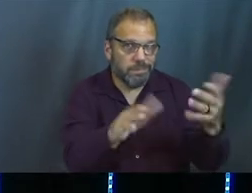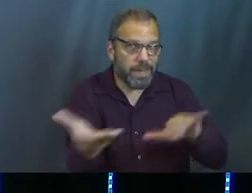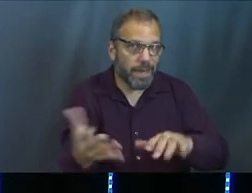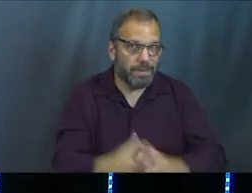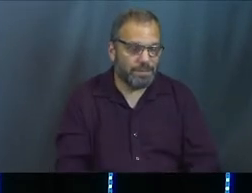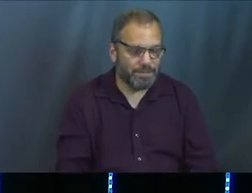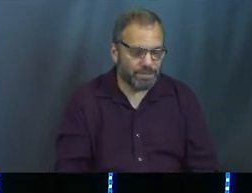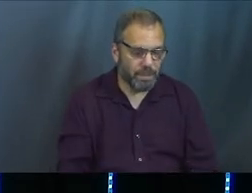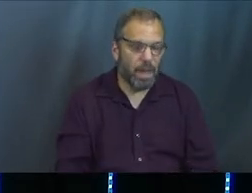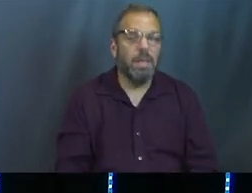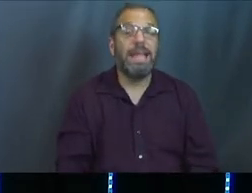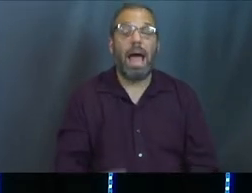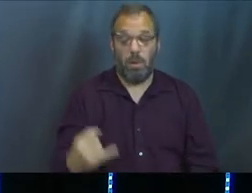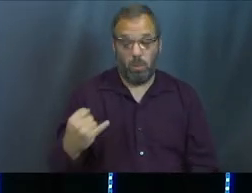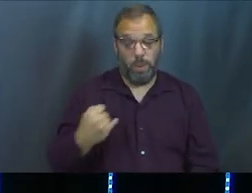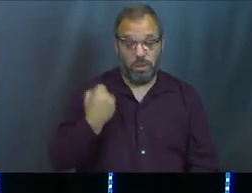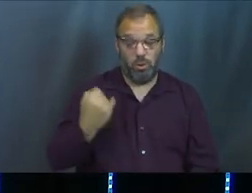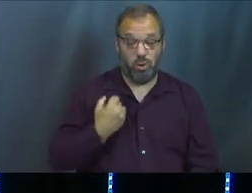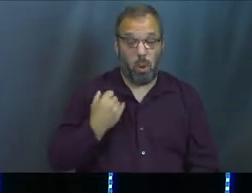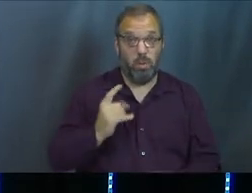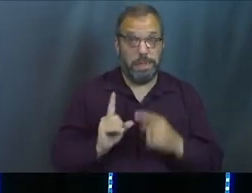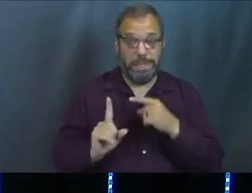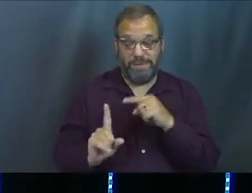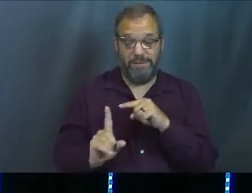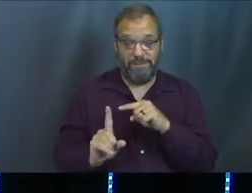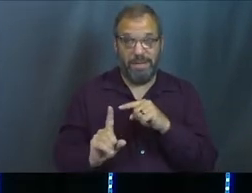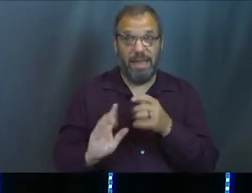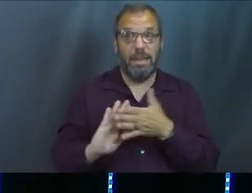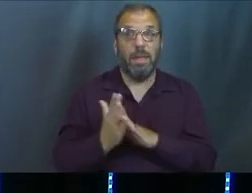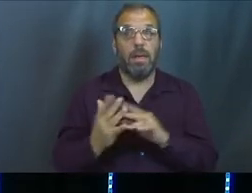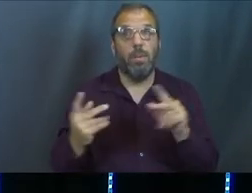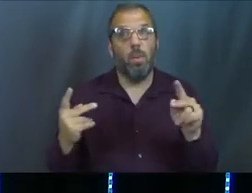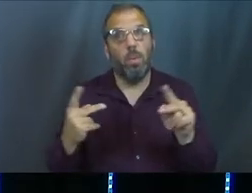So the story goes on for Joseph, and things get kind of worse.